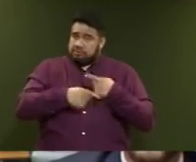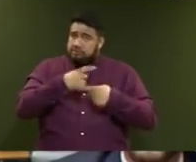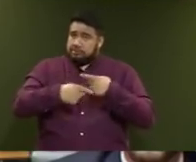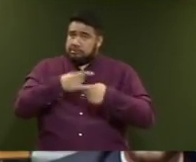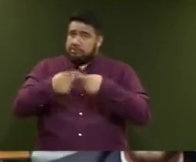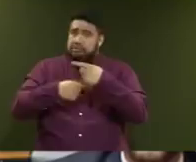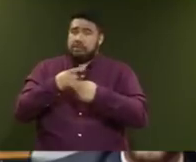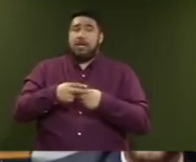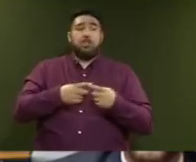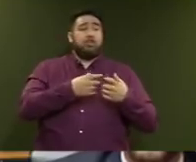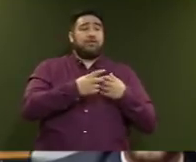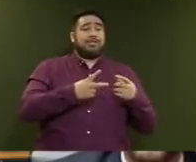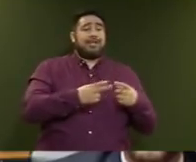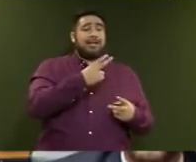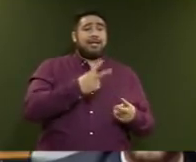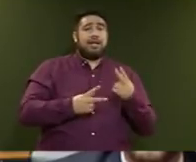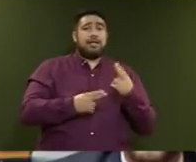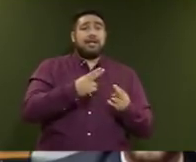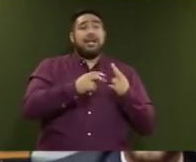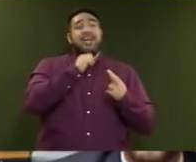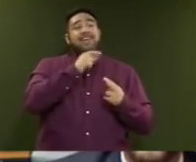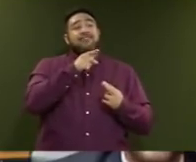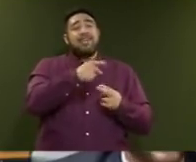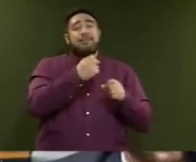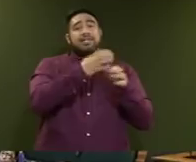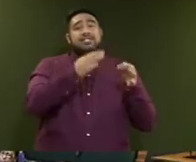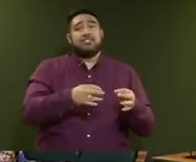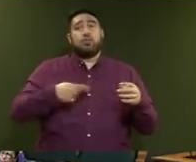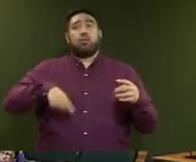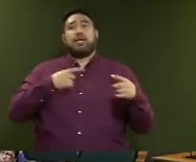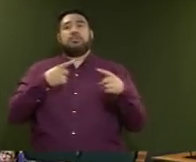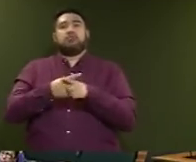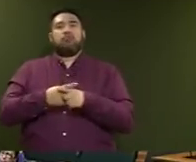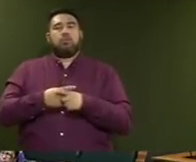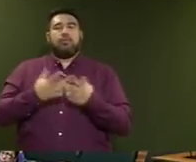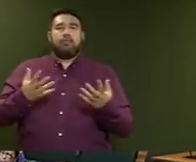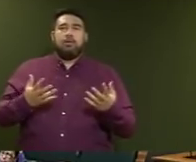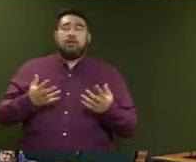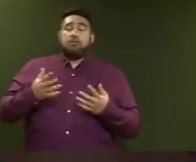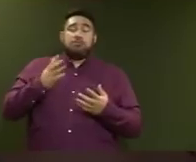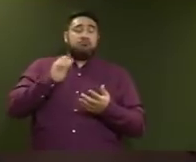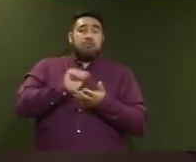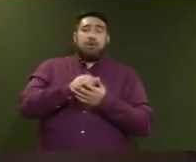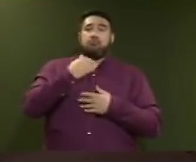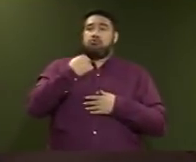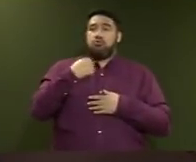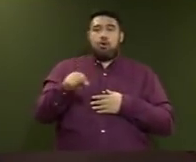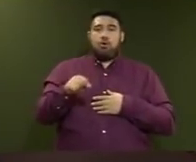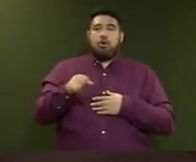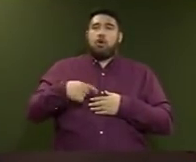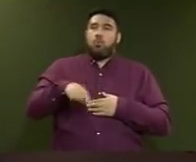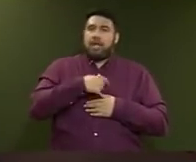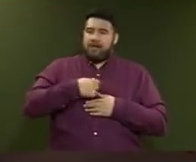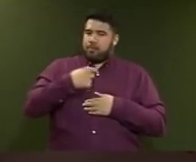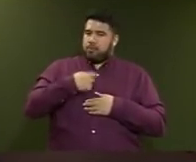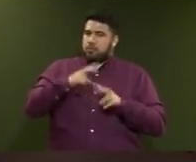funding for universities when they make decisions that the Government disagrees with? Mr Speaker, absolutely not. We continue to hold a personal view, and